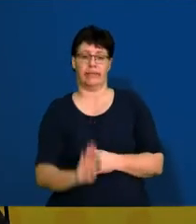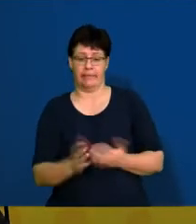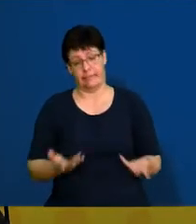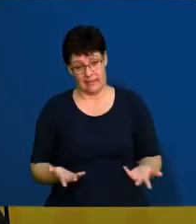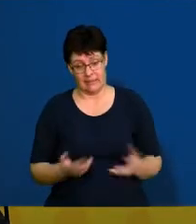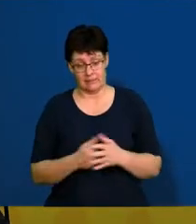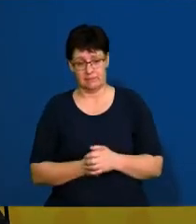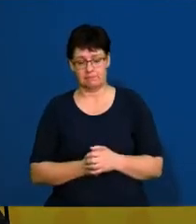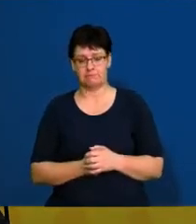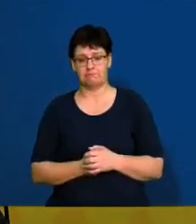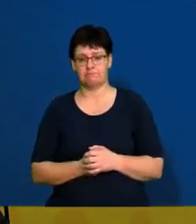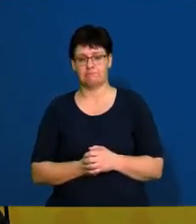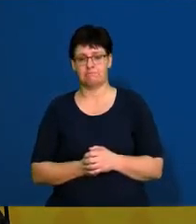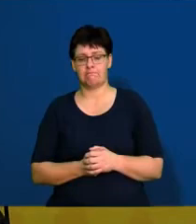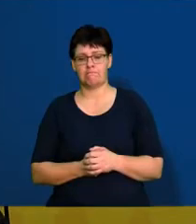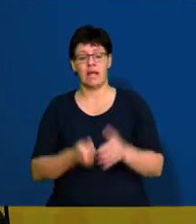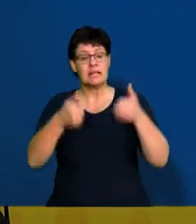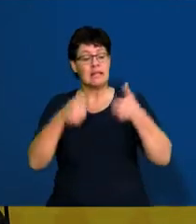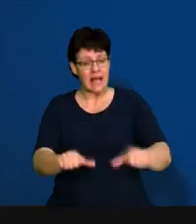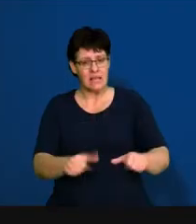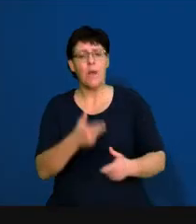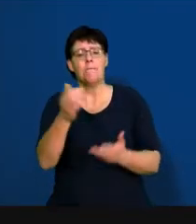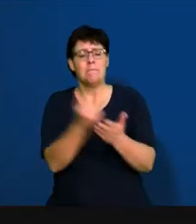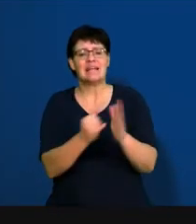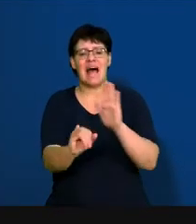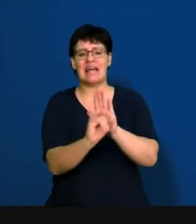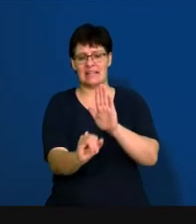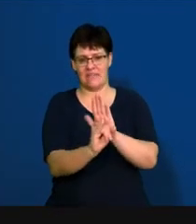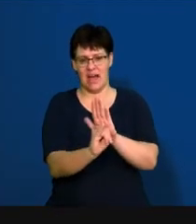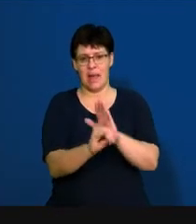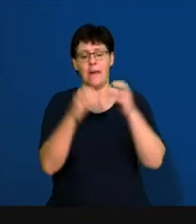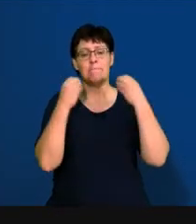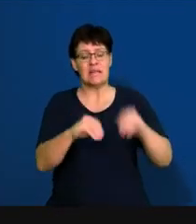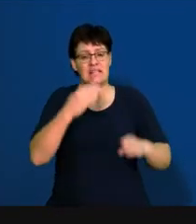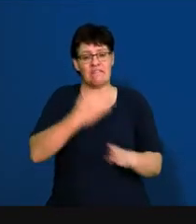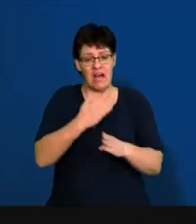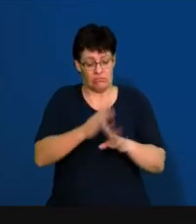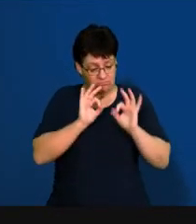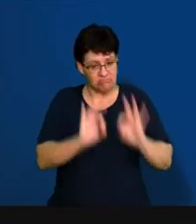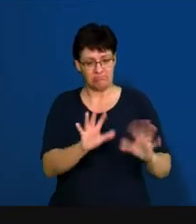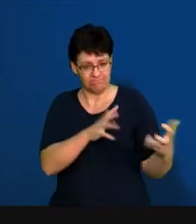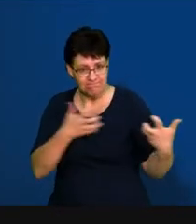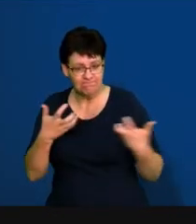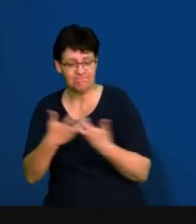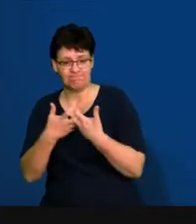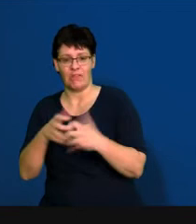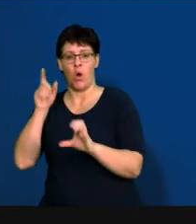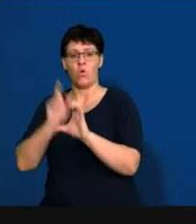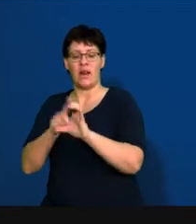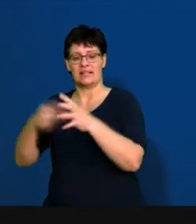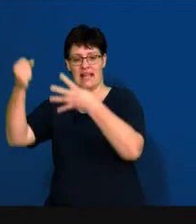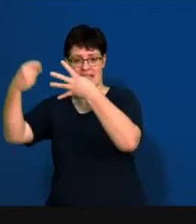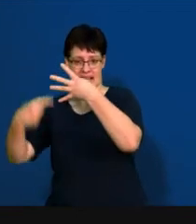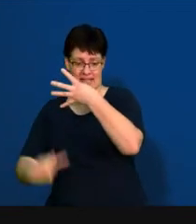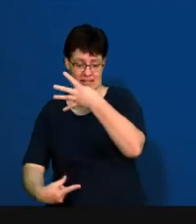that you are after. The next is we have to identify the correct business functions in relation to their quality